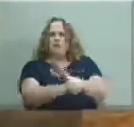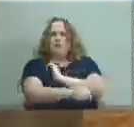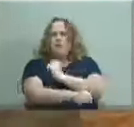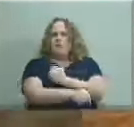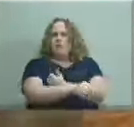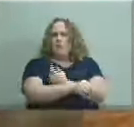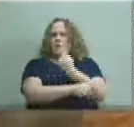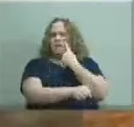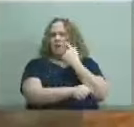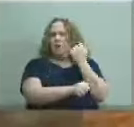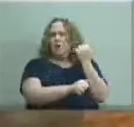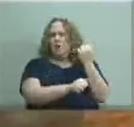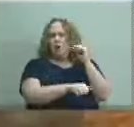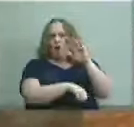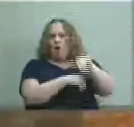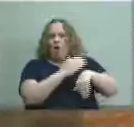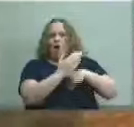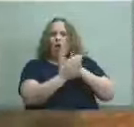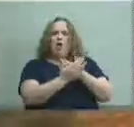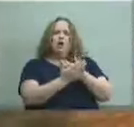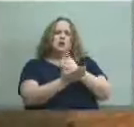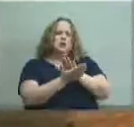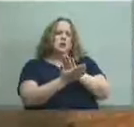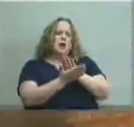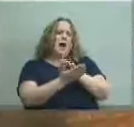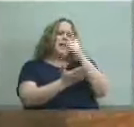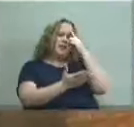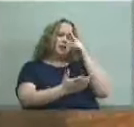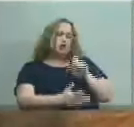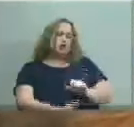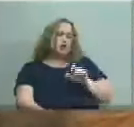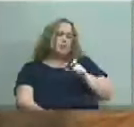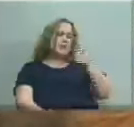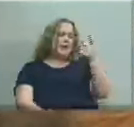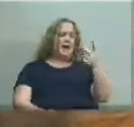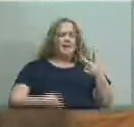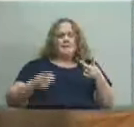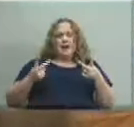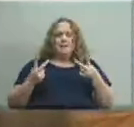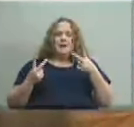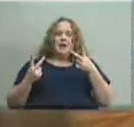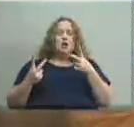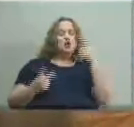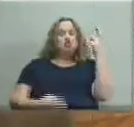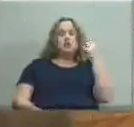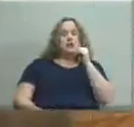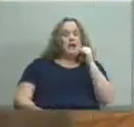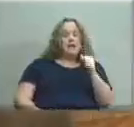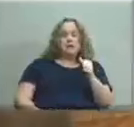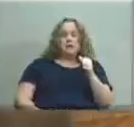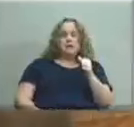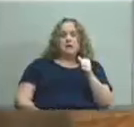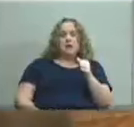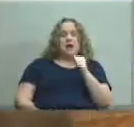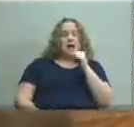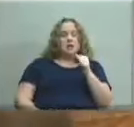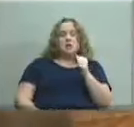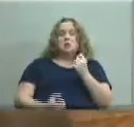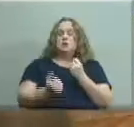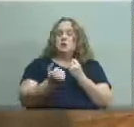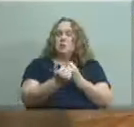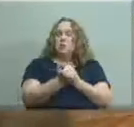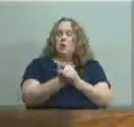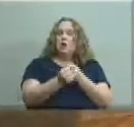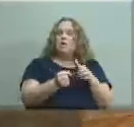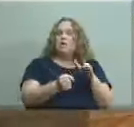um i think there should be a hybrid there and the reason why i'm not in full authority of the superintendent naming every principal in jefferson